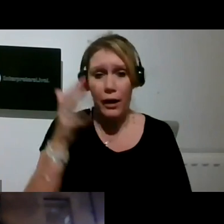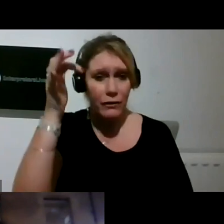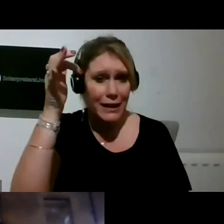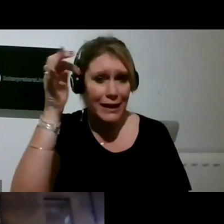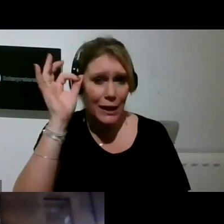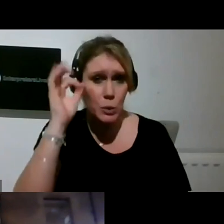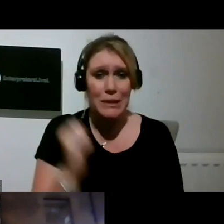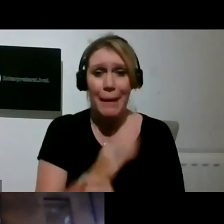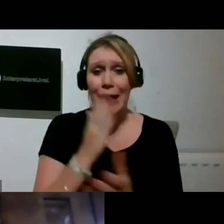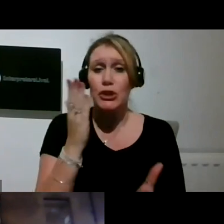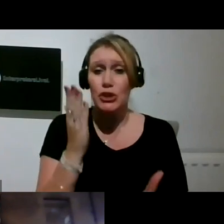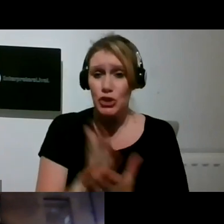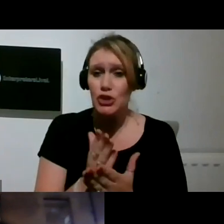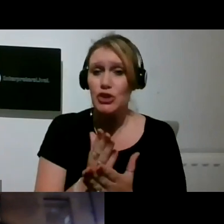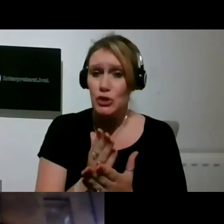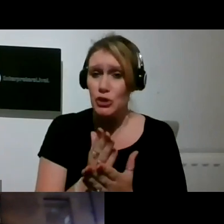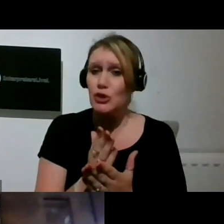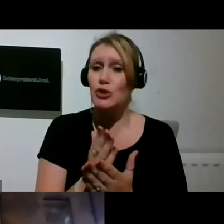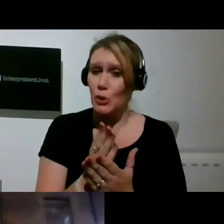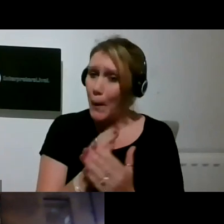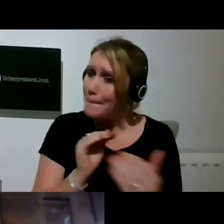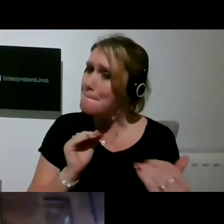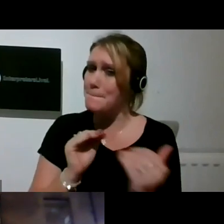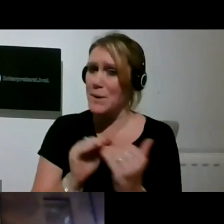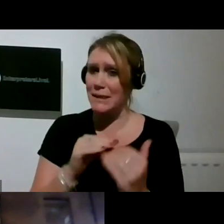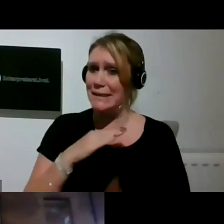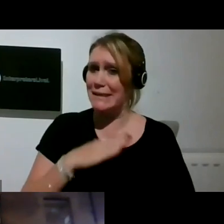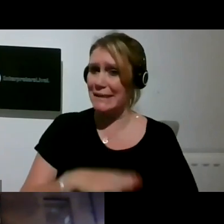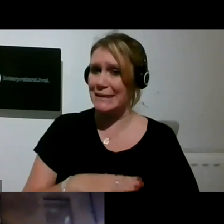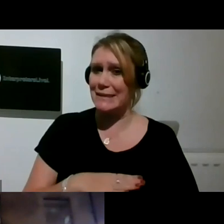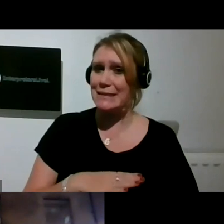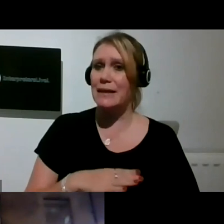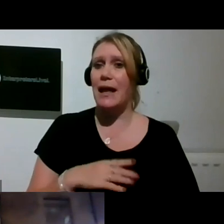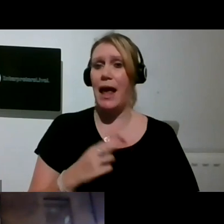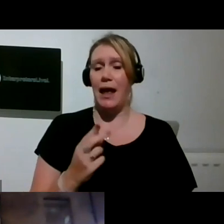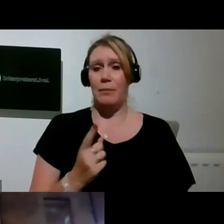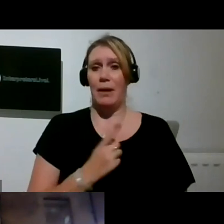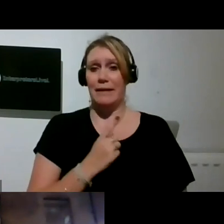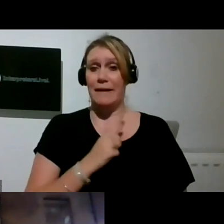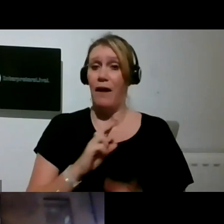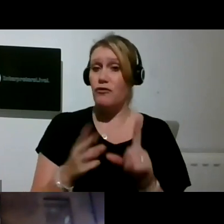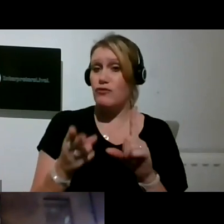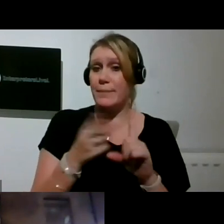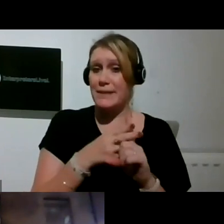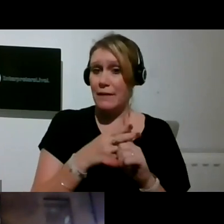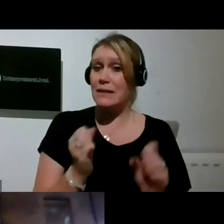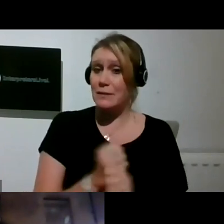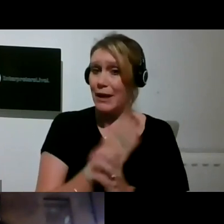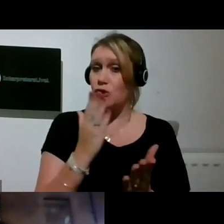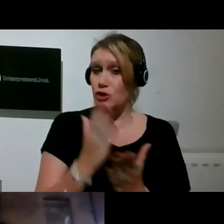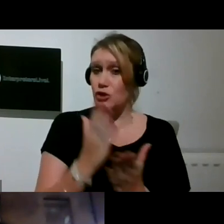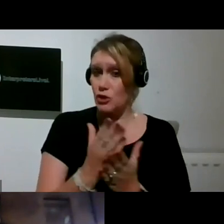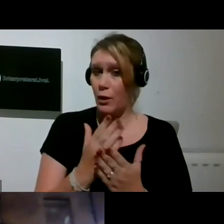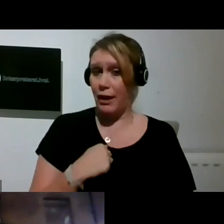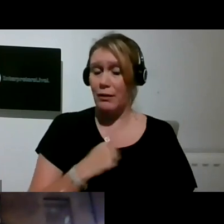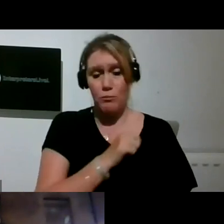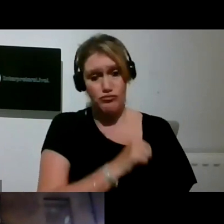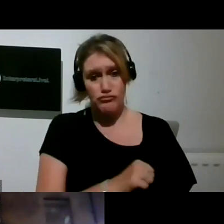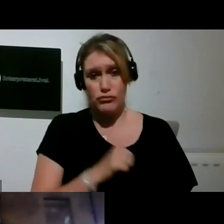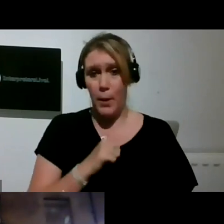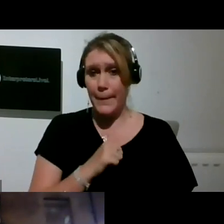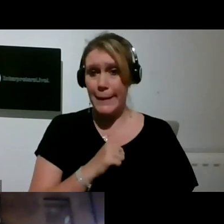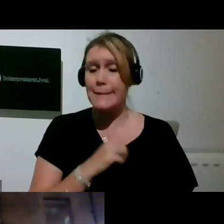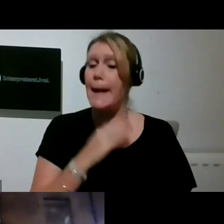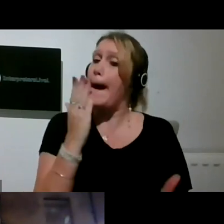it to account. And as an elected representative, I am held to account in our promise to make the